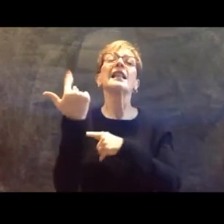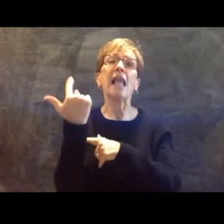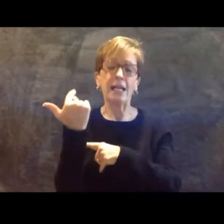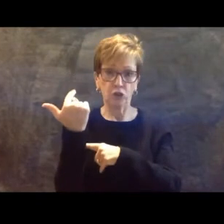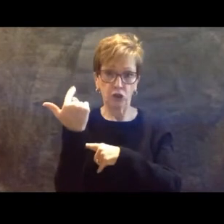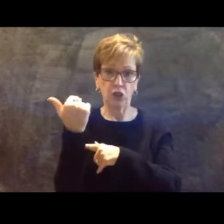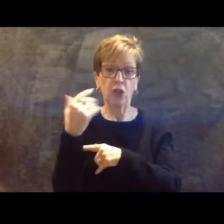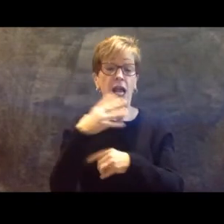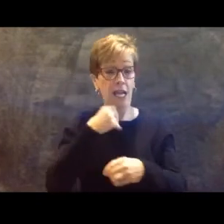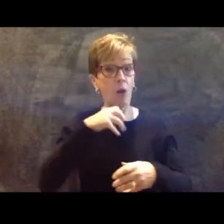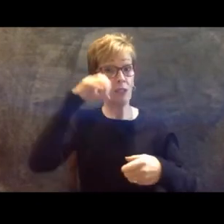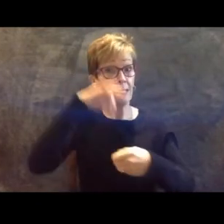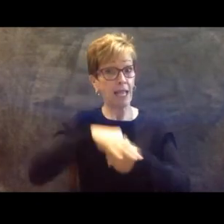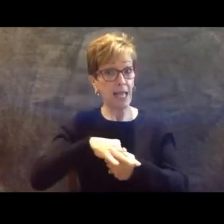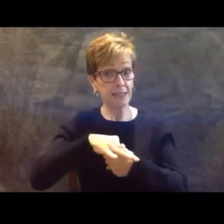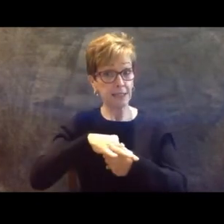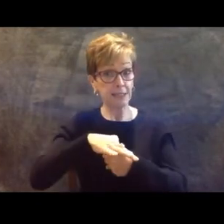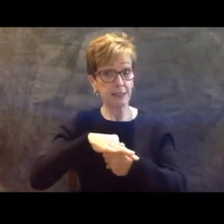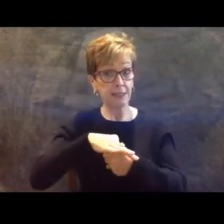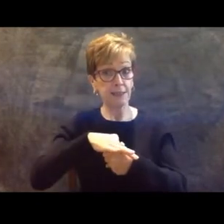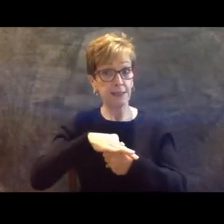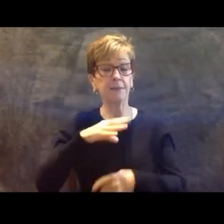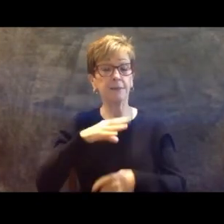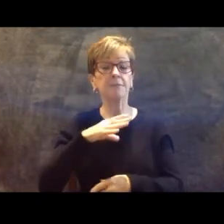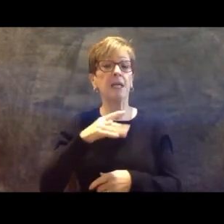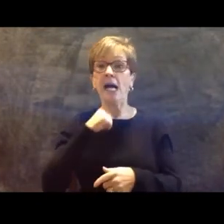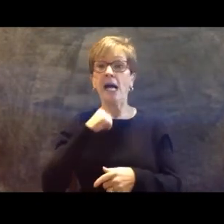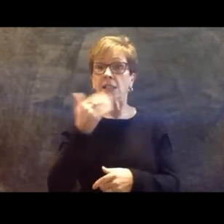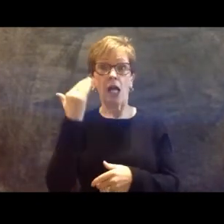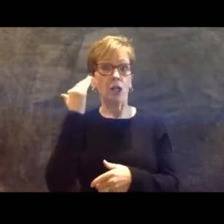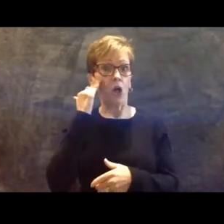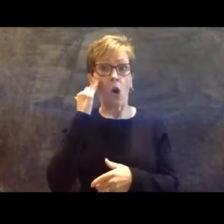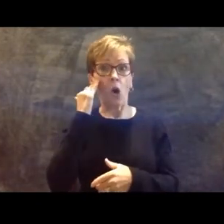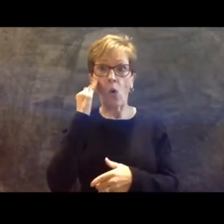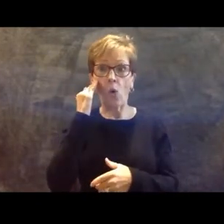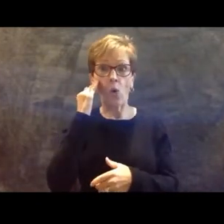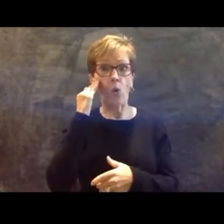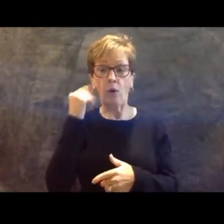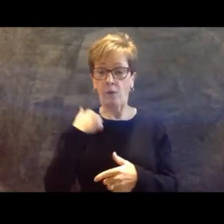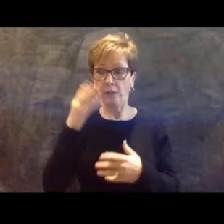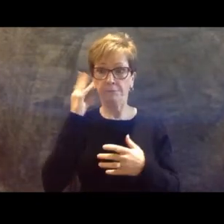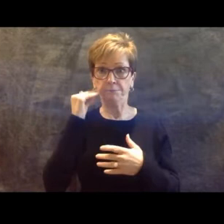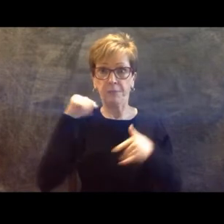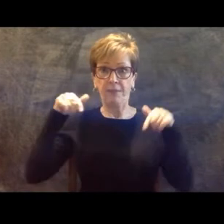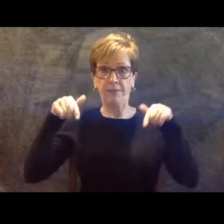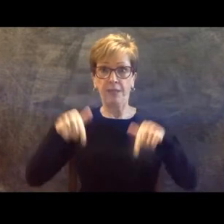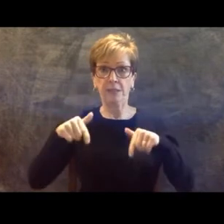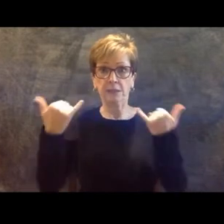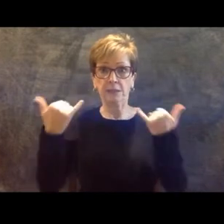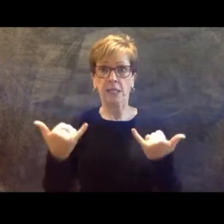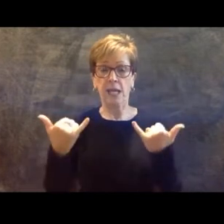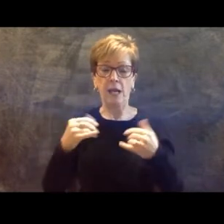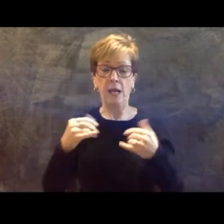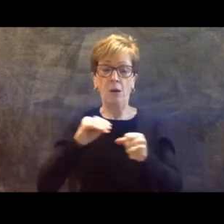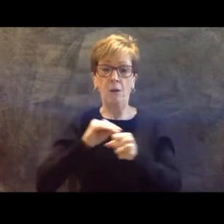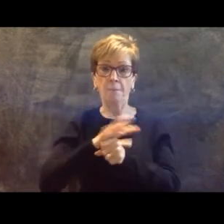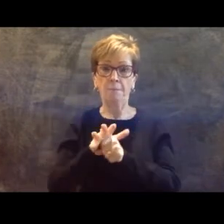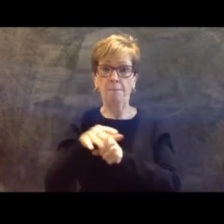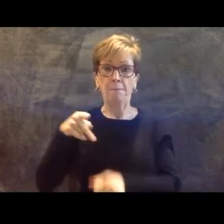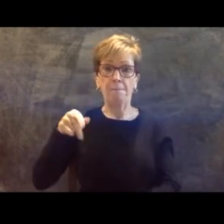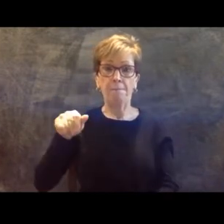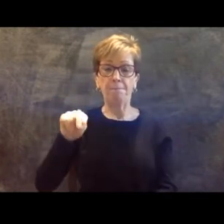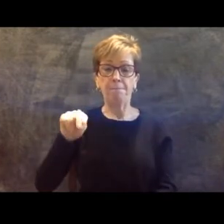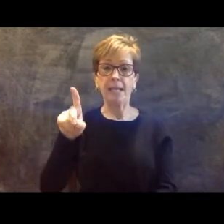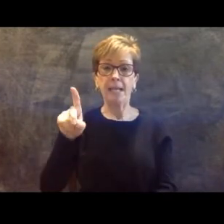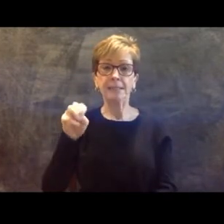Did not know that we would be, you know, dealing with this pandemic and it's really changed things, but we are excited regardless to be